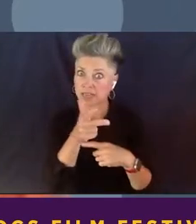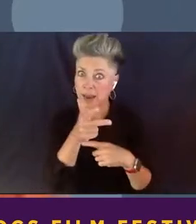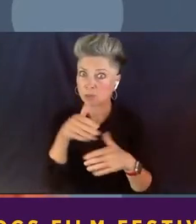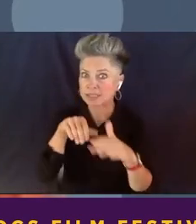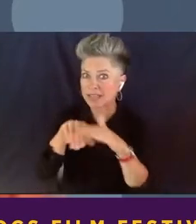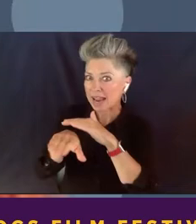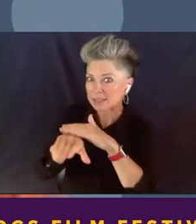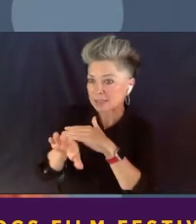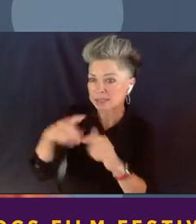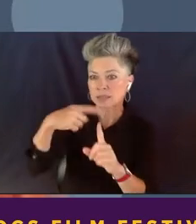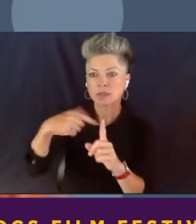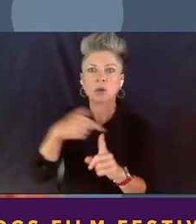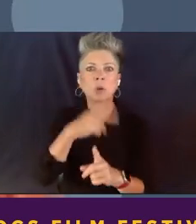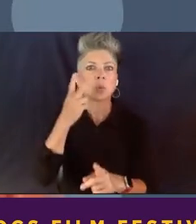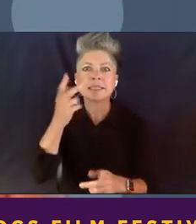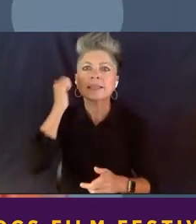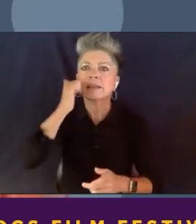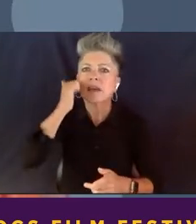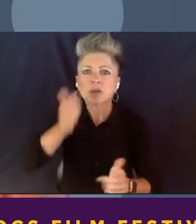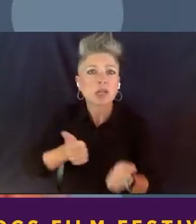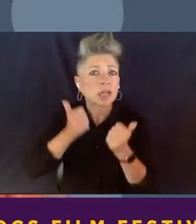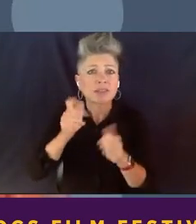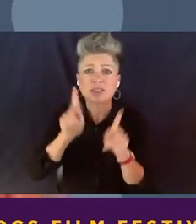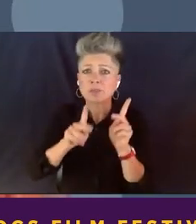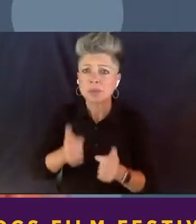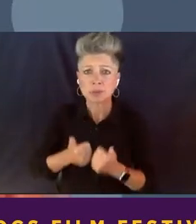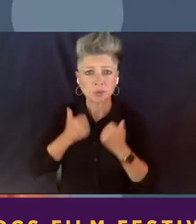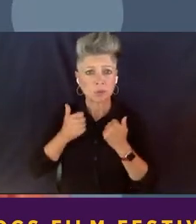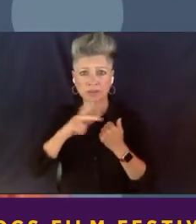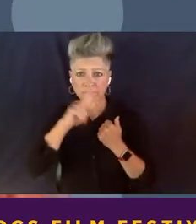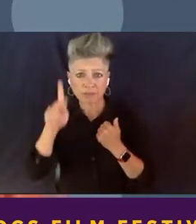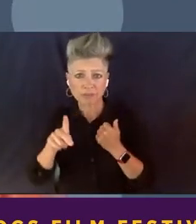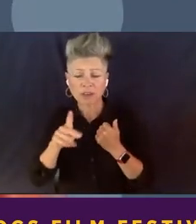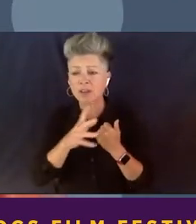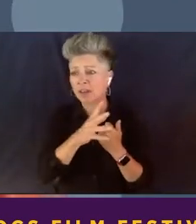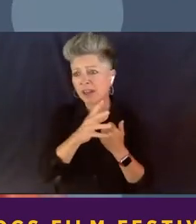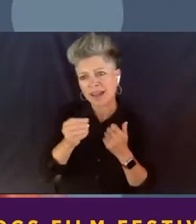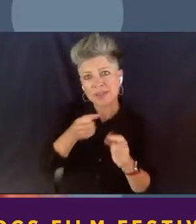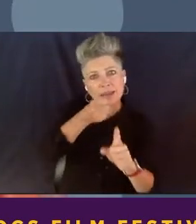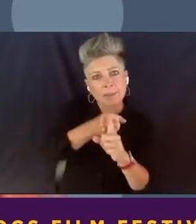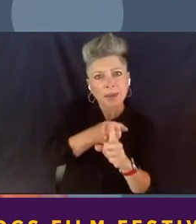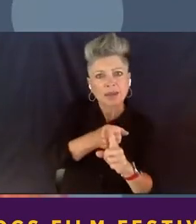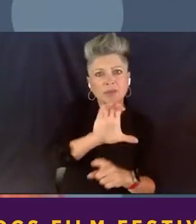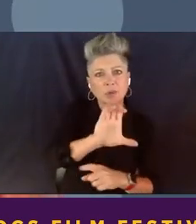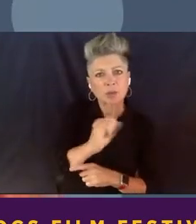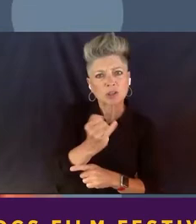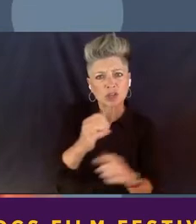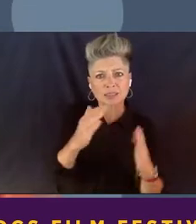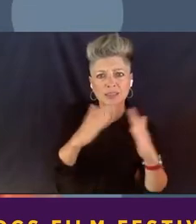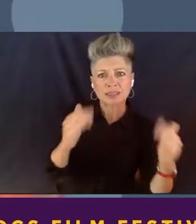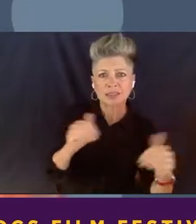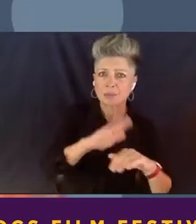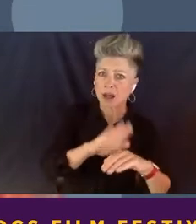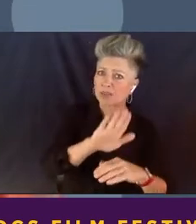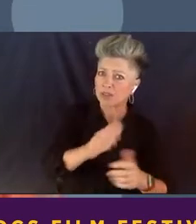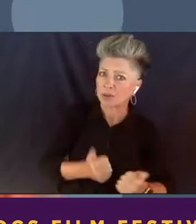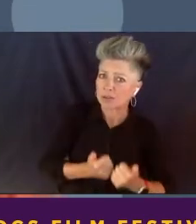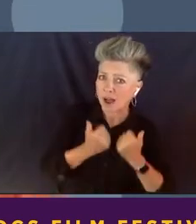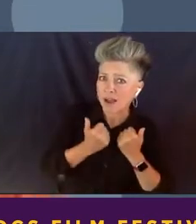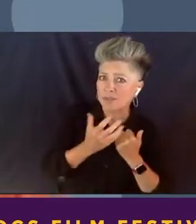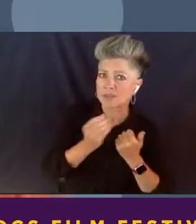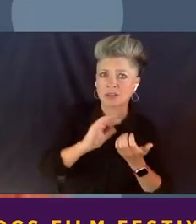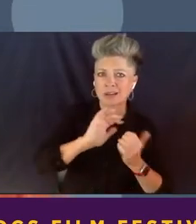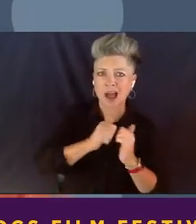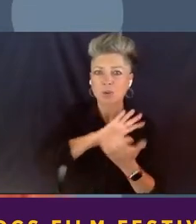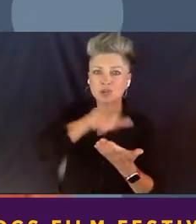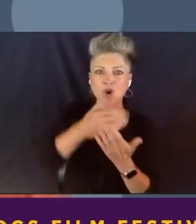into the day-to-day lives of people in Philadelphia and the impact of the criminal justice system on their lives and how it all is